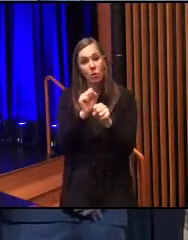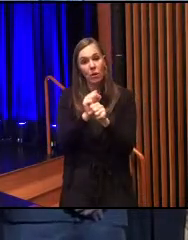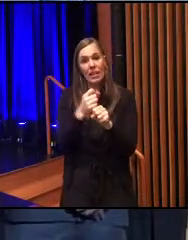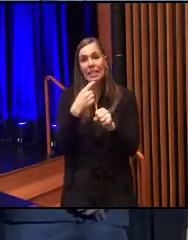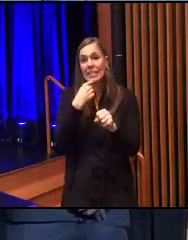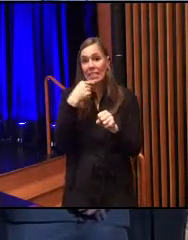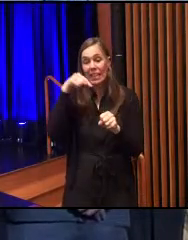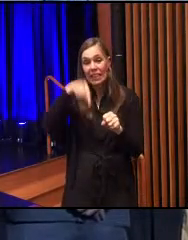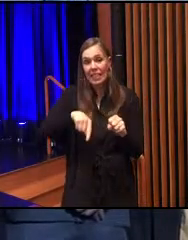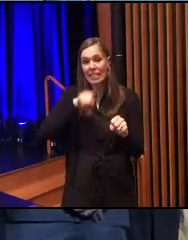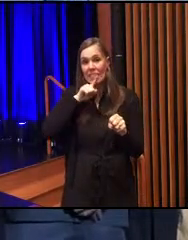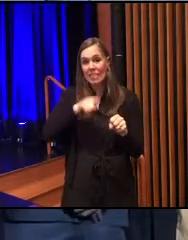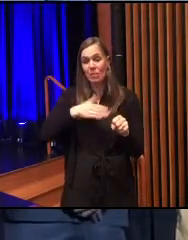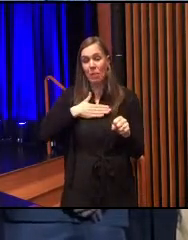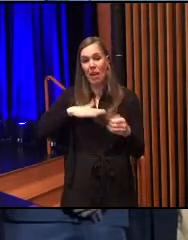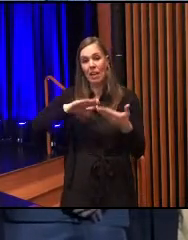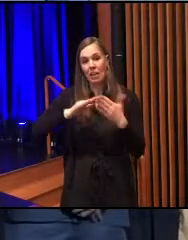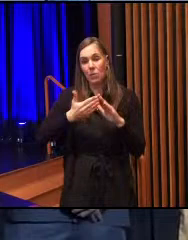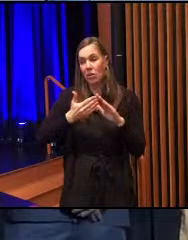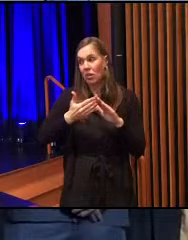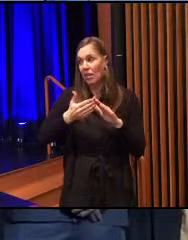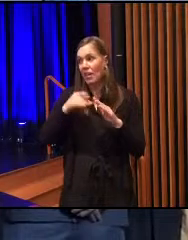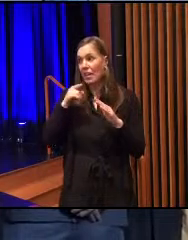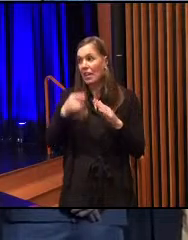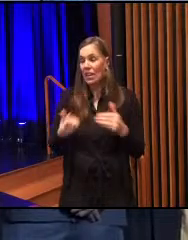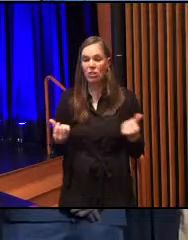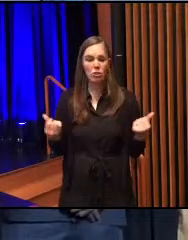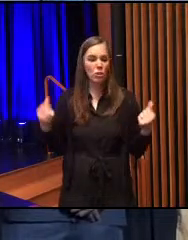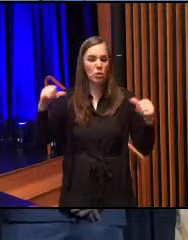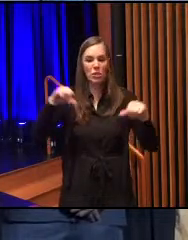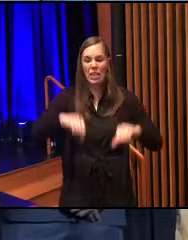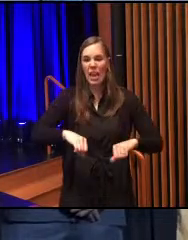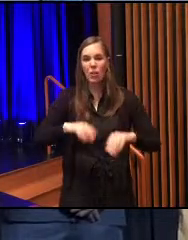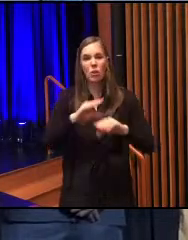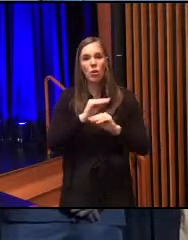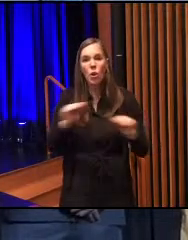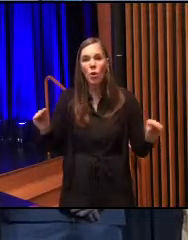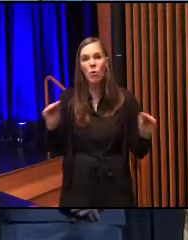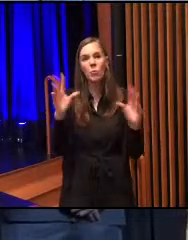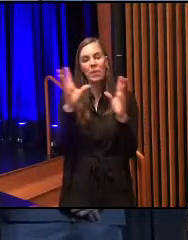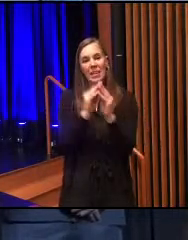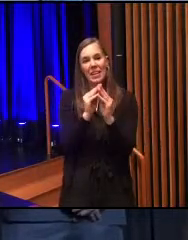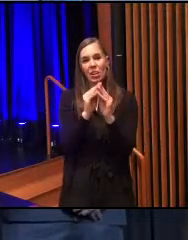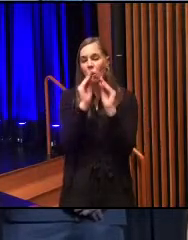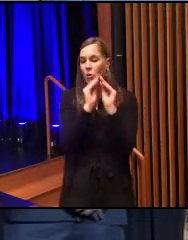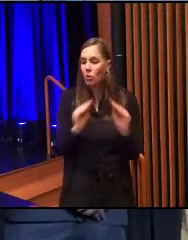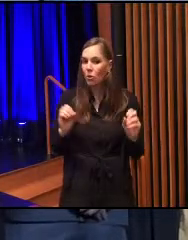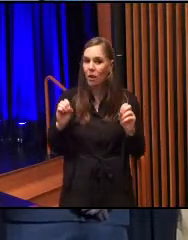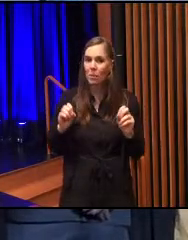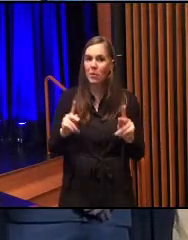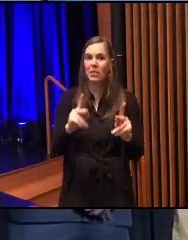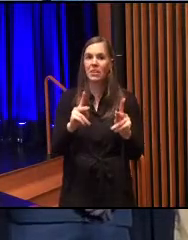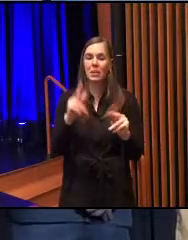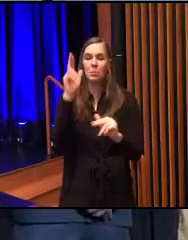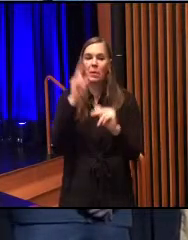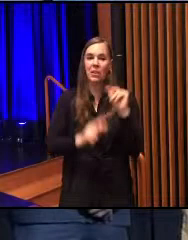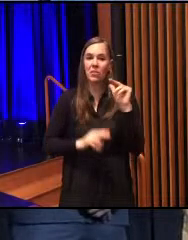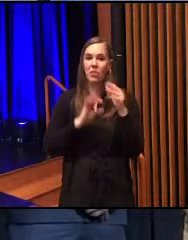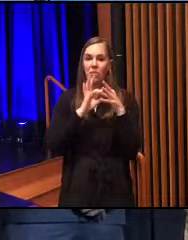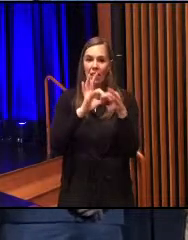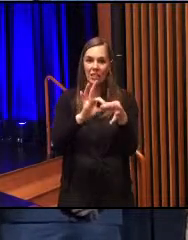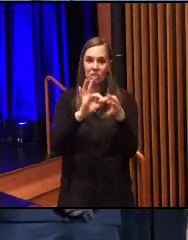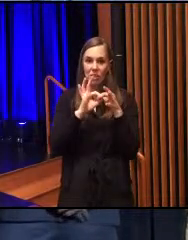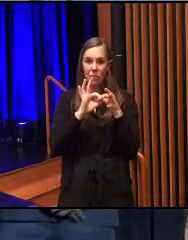said, this is my community. He turned down no meeting, no opportunity to build a relationship.